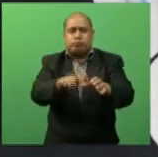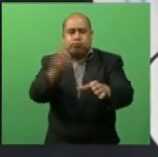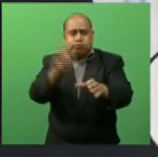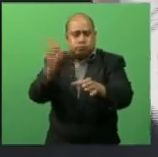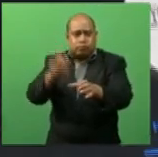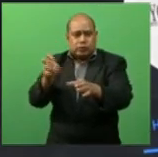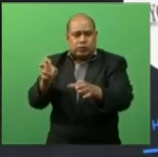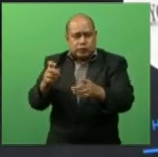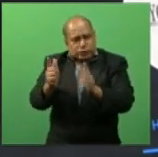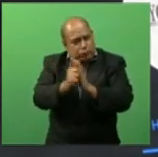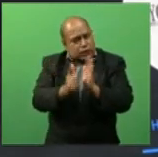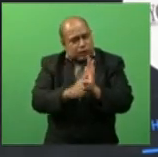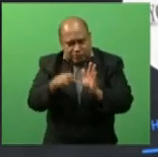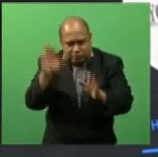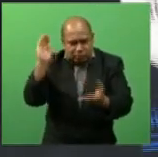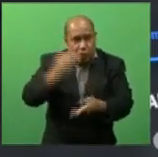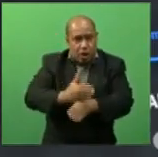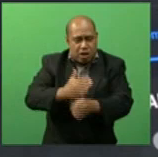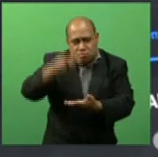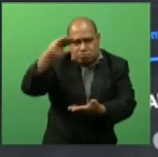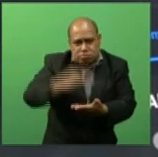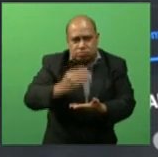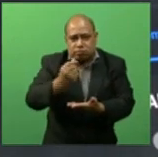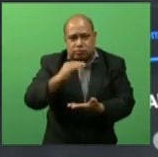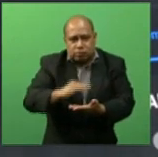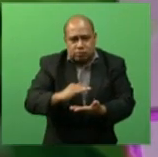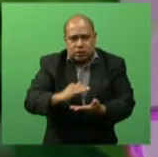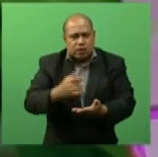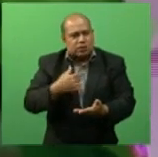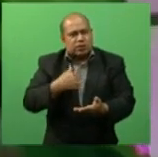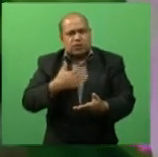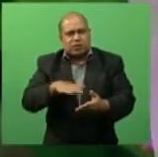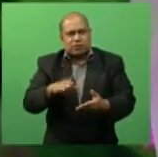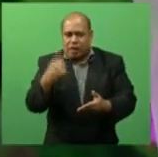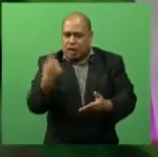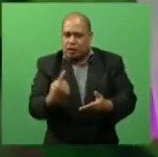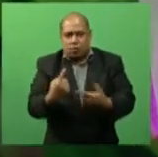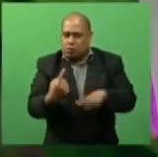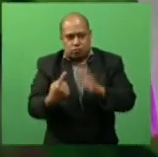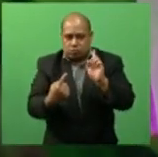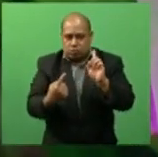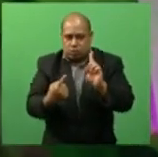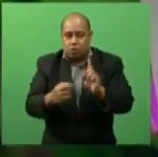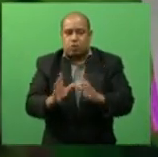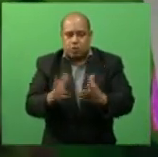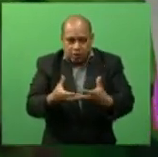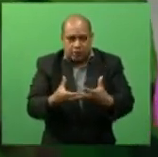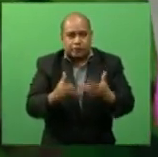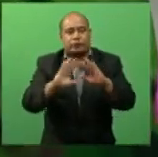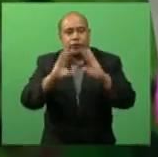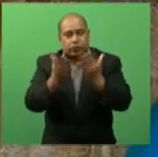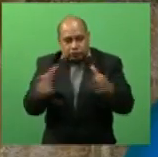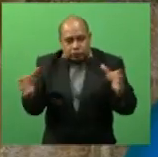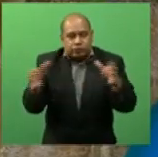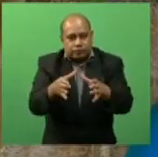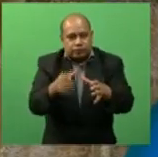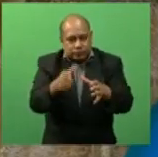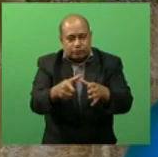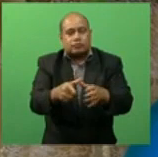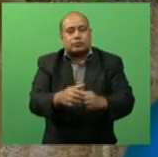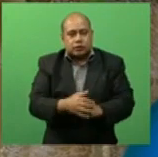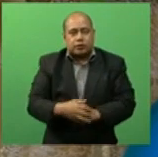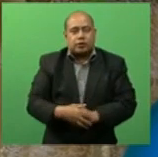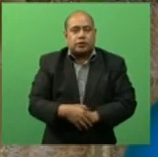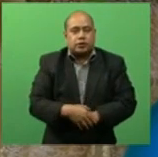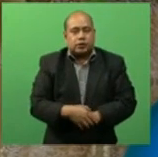doesn't work alone he and his team at the youth champs for mental health have faced tough times themselves like all